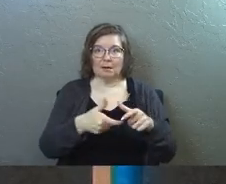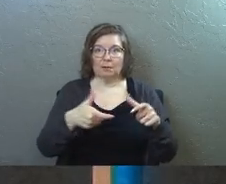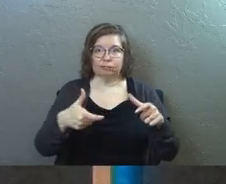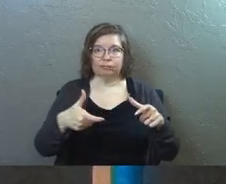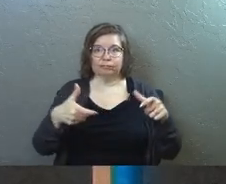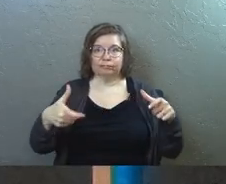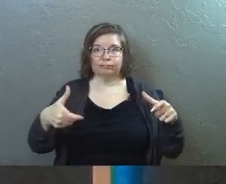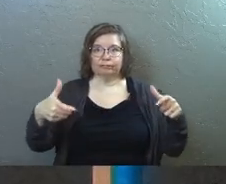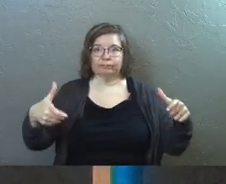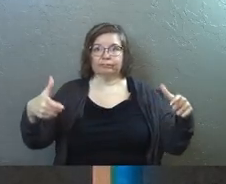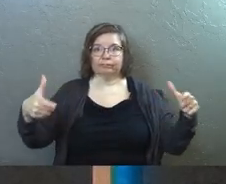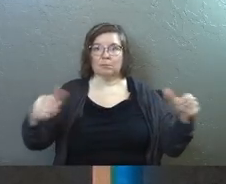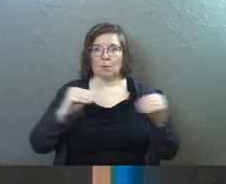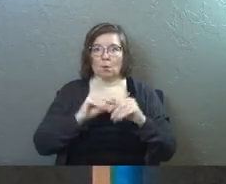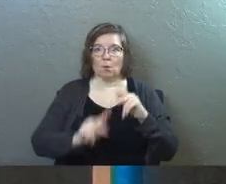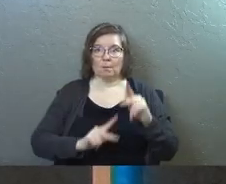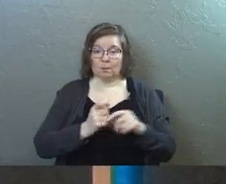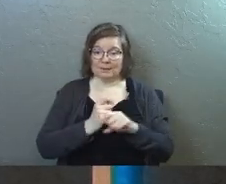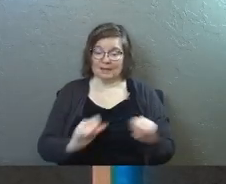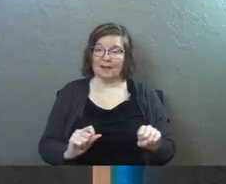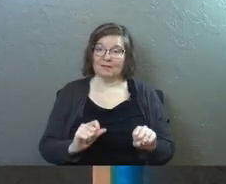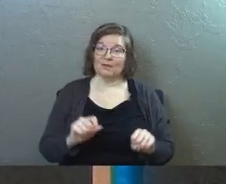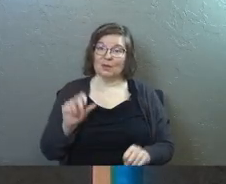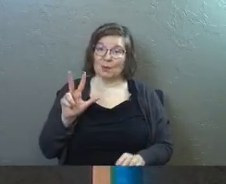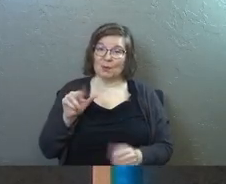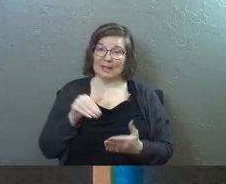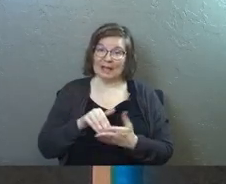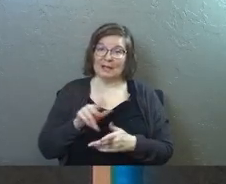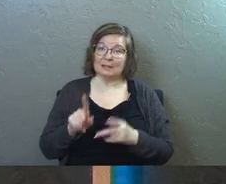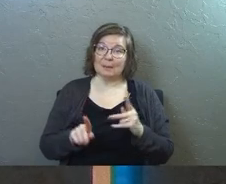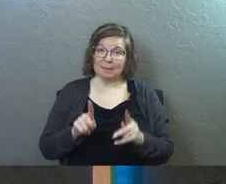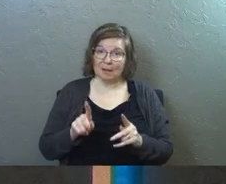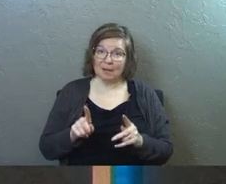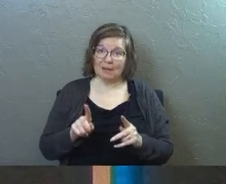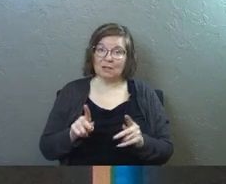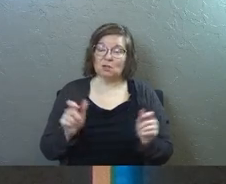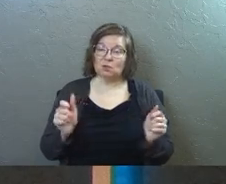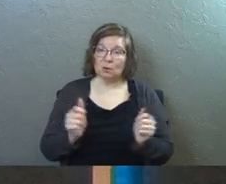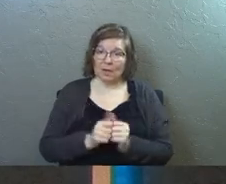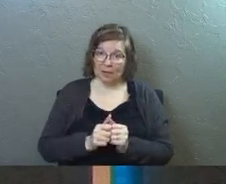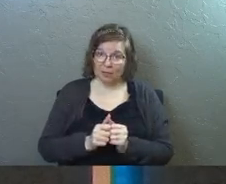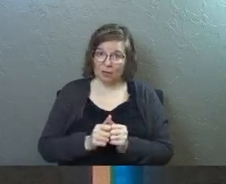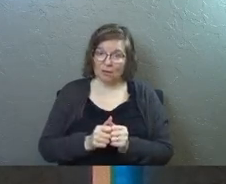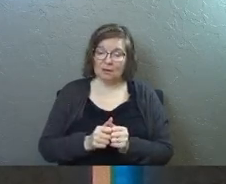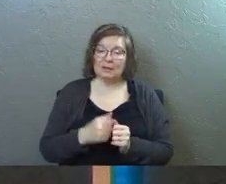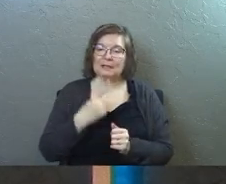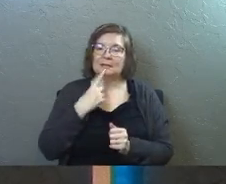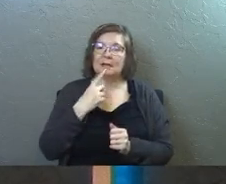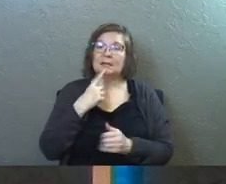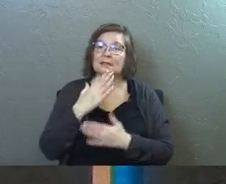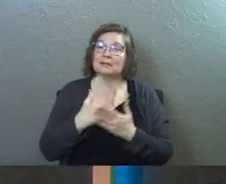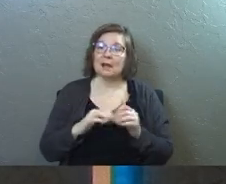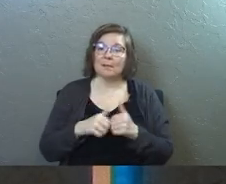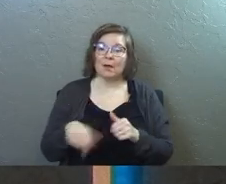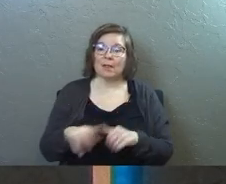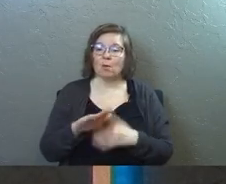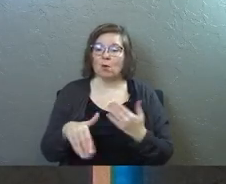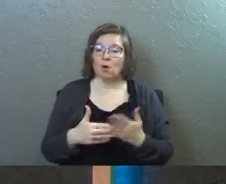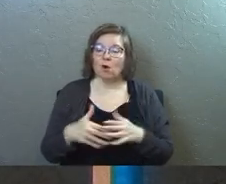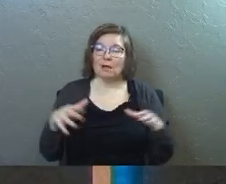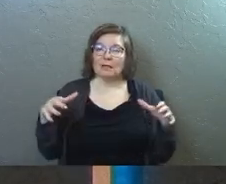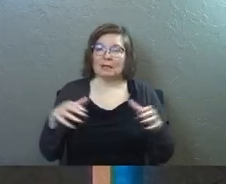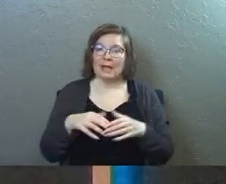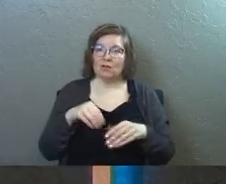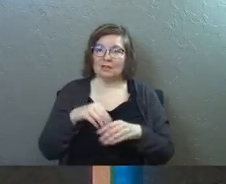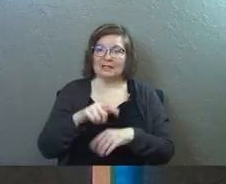those who were being saved. So this is 3,000 people together. And it says that somehow they were all